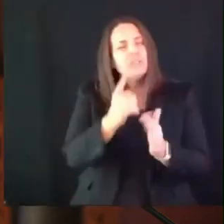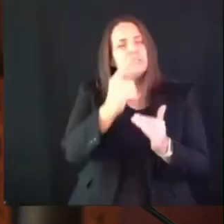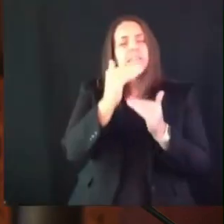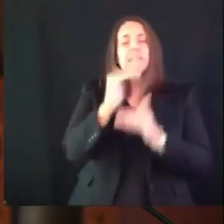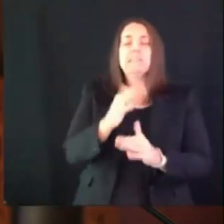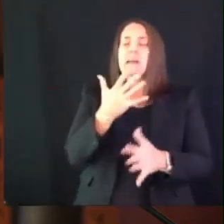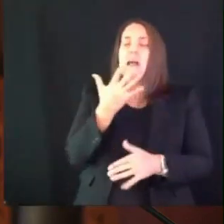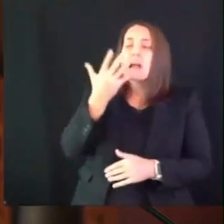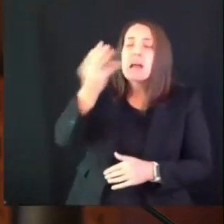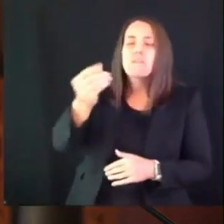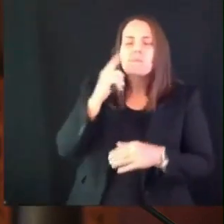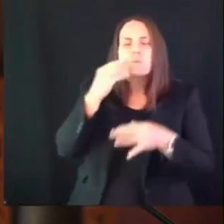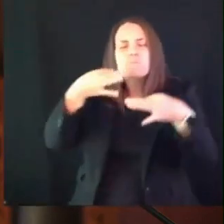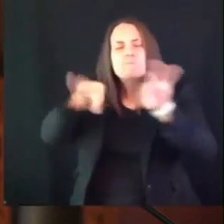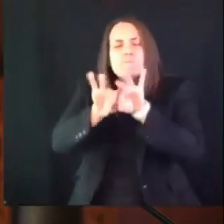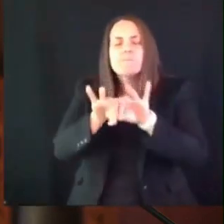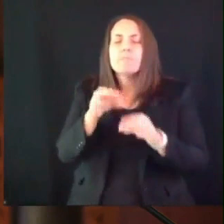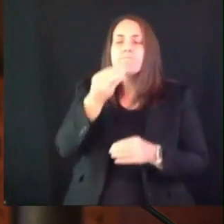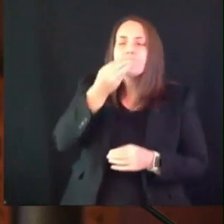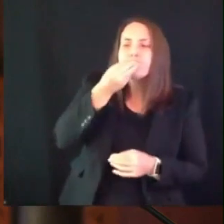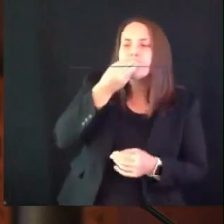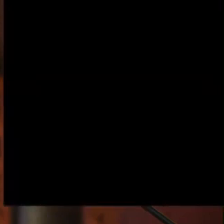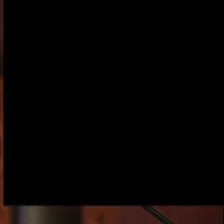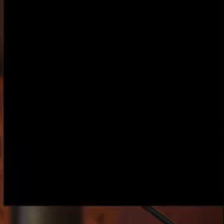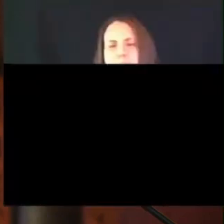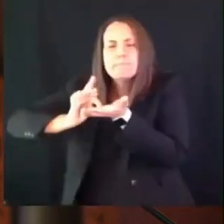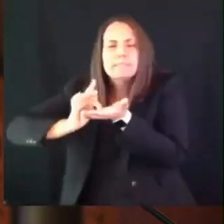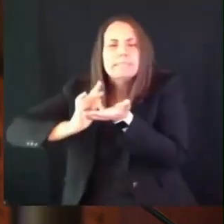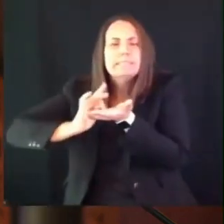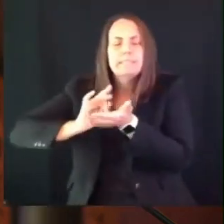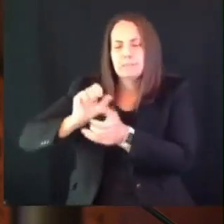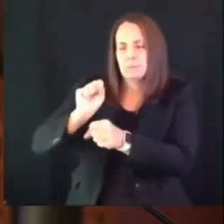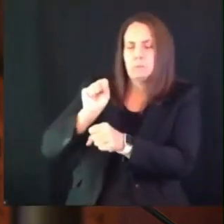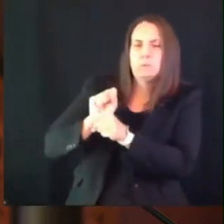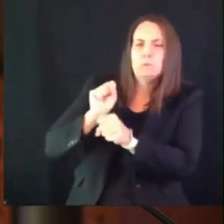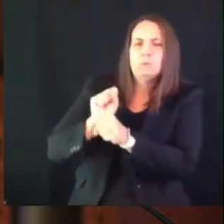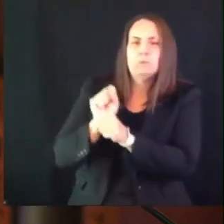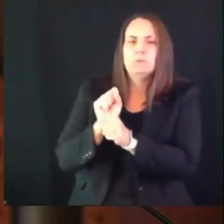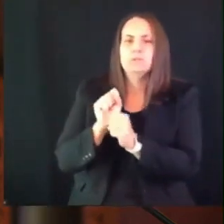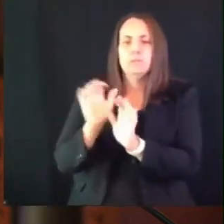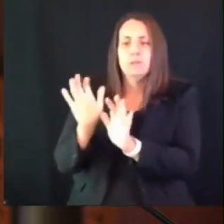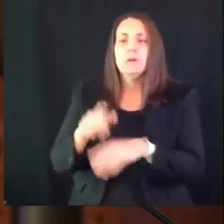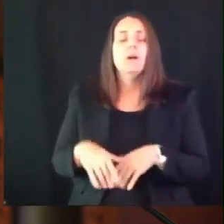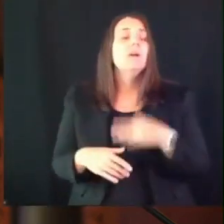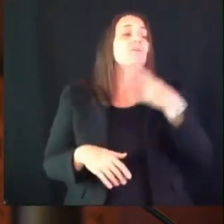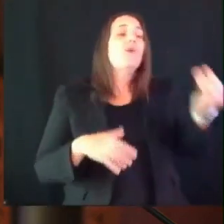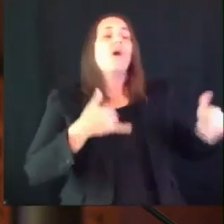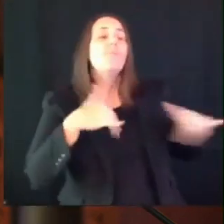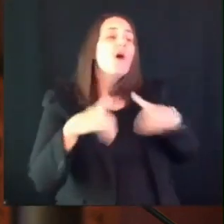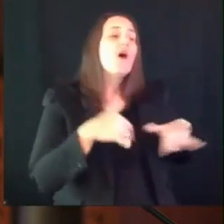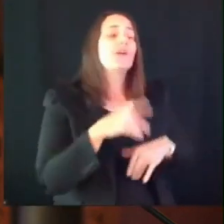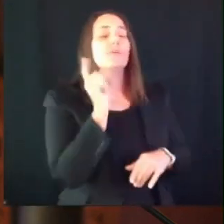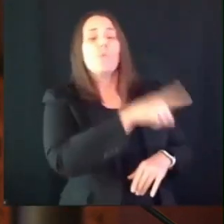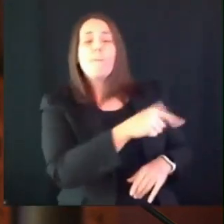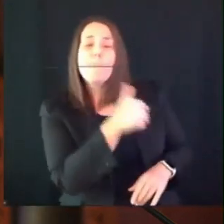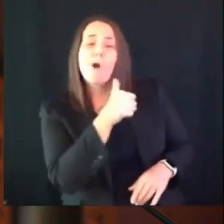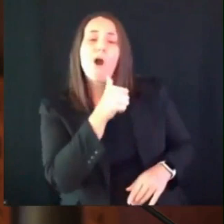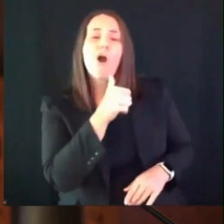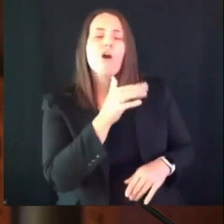the dinner parties and the happy hours wear a mask because your mask protects me and my mask protects you